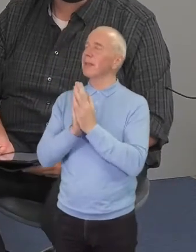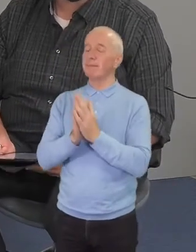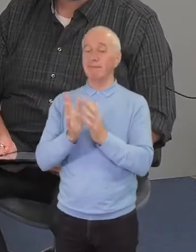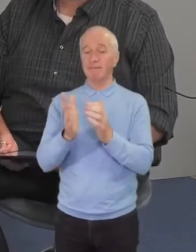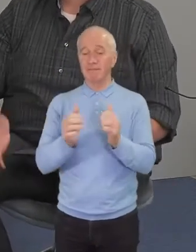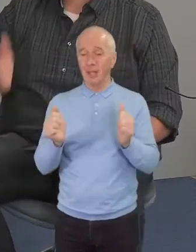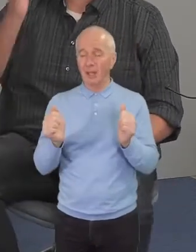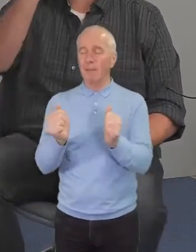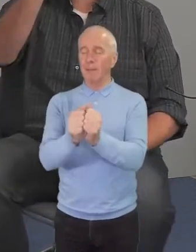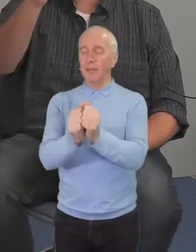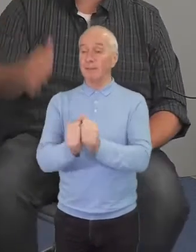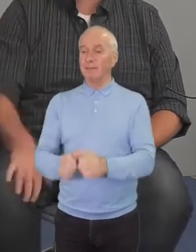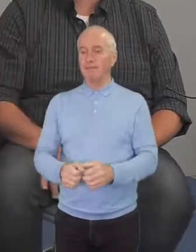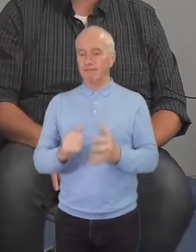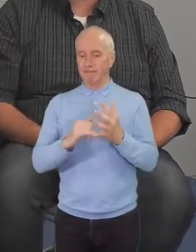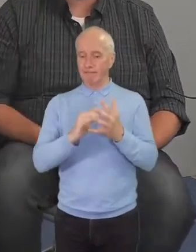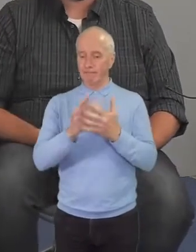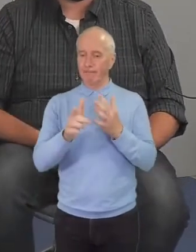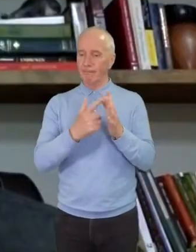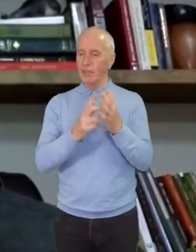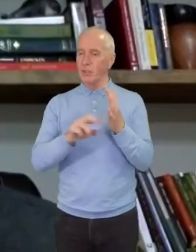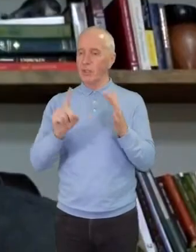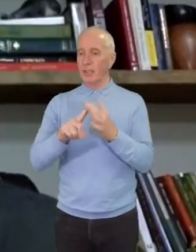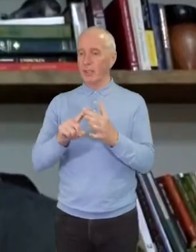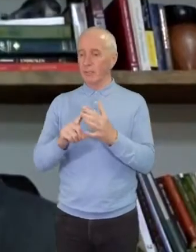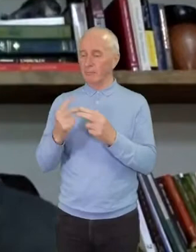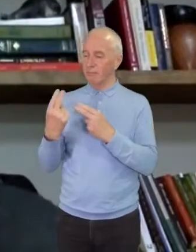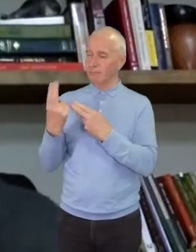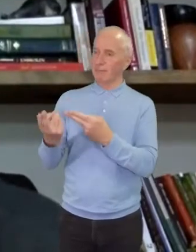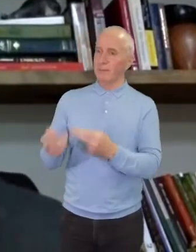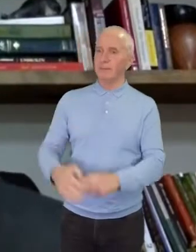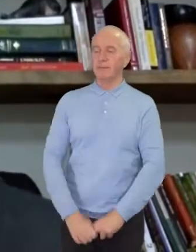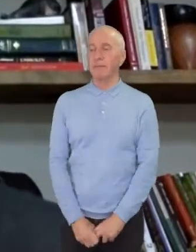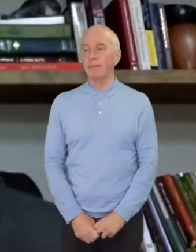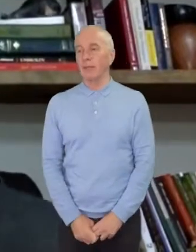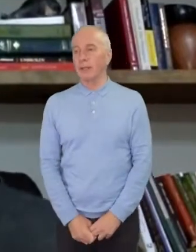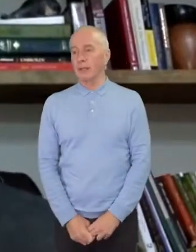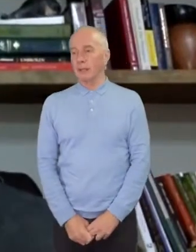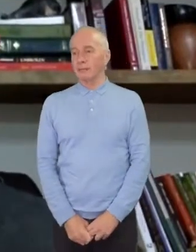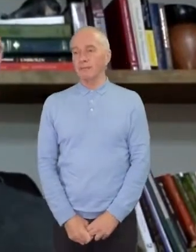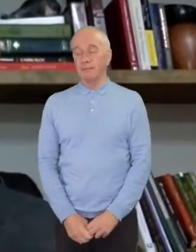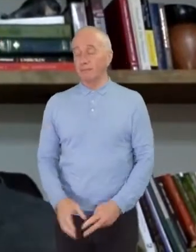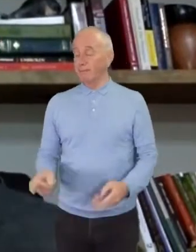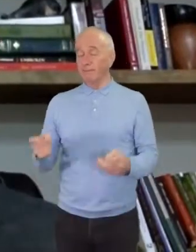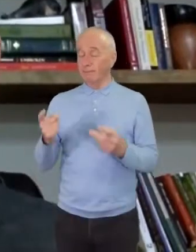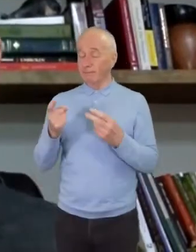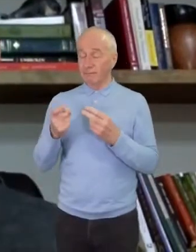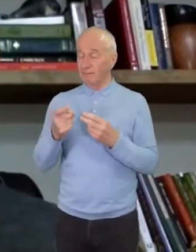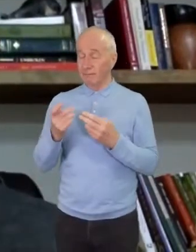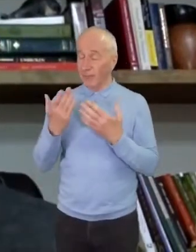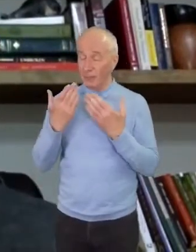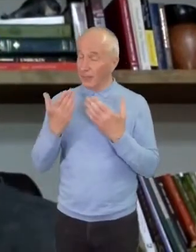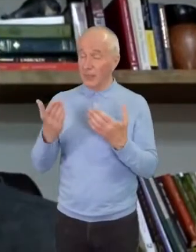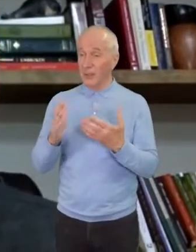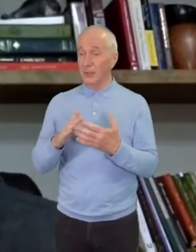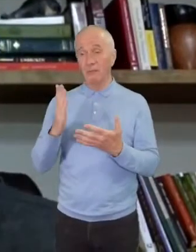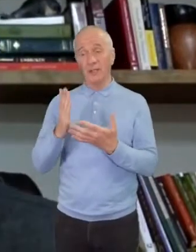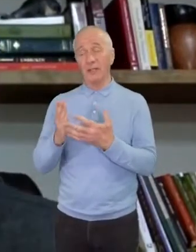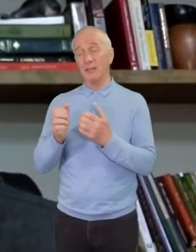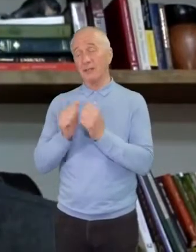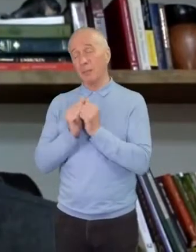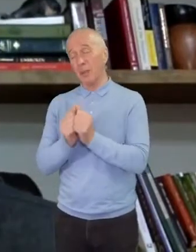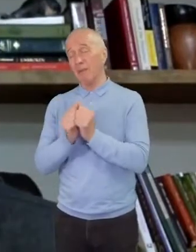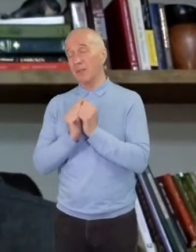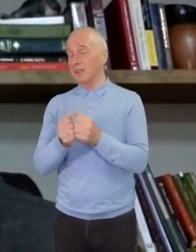Amen. Shane, over to you. Well, thanks. And it's just a privilege and a